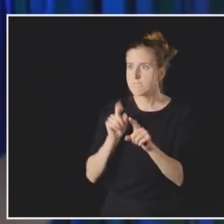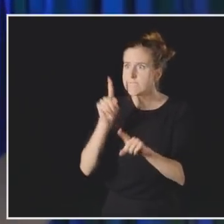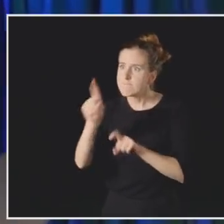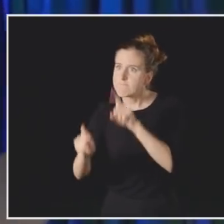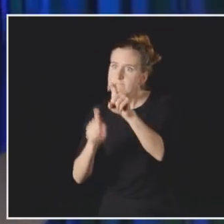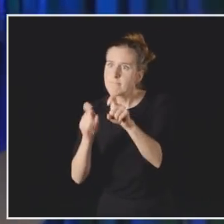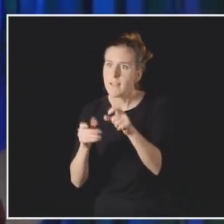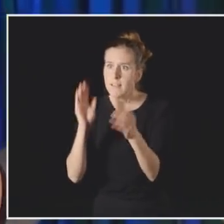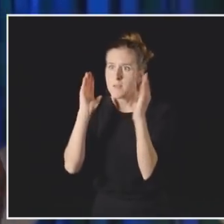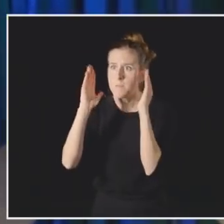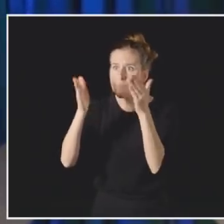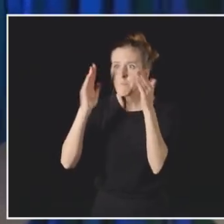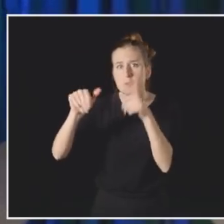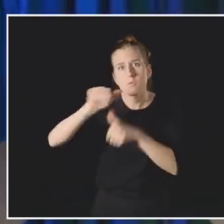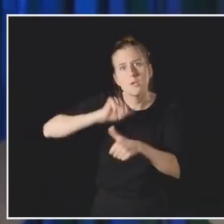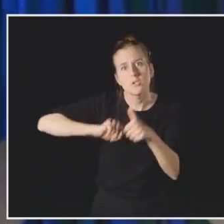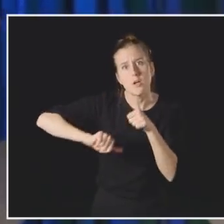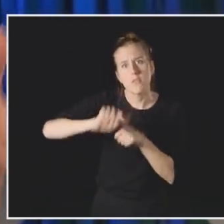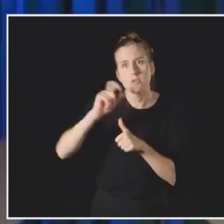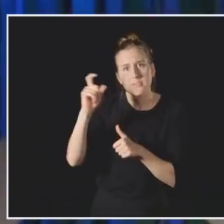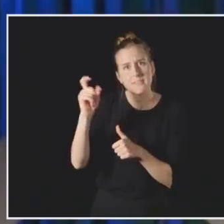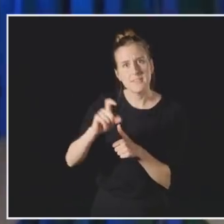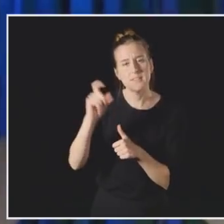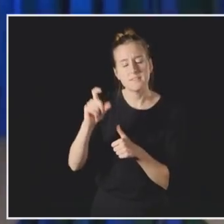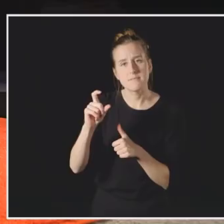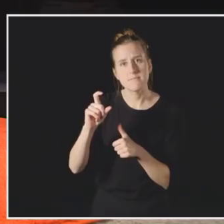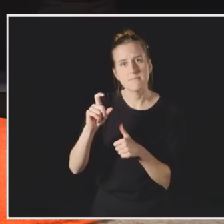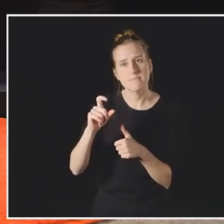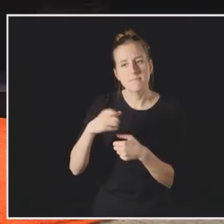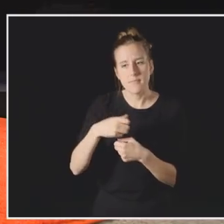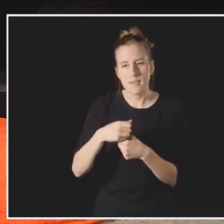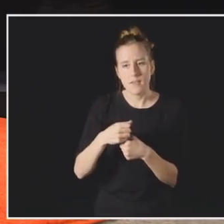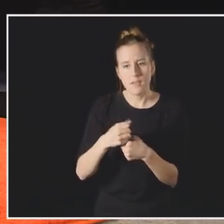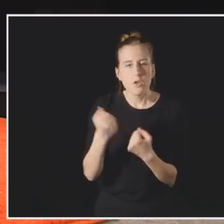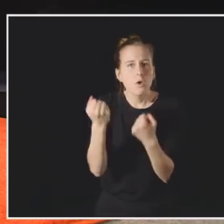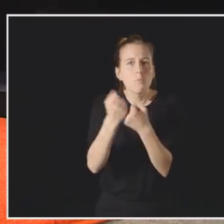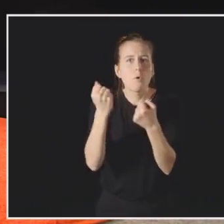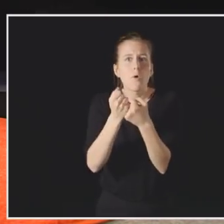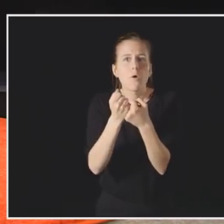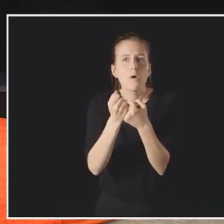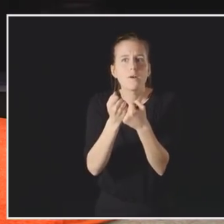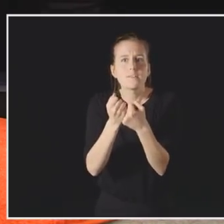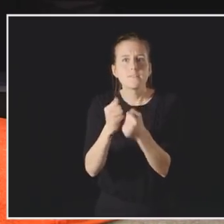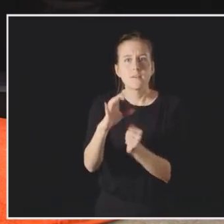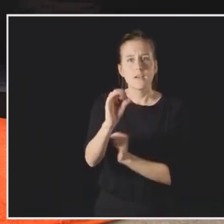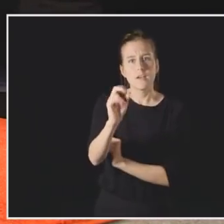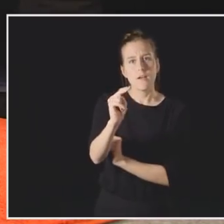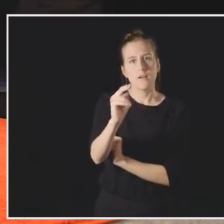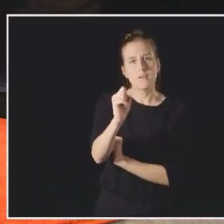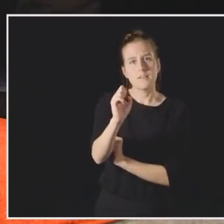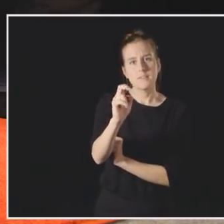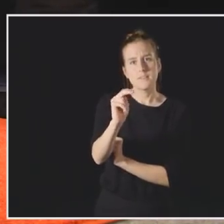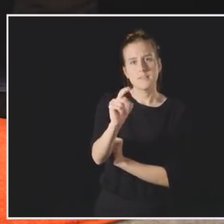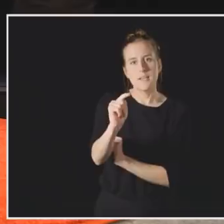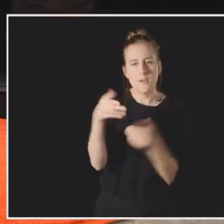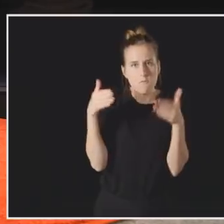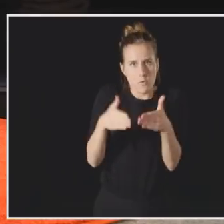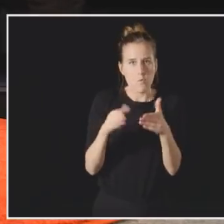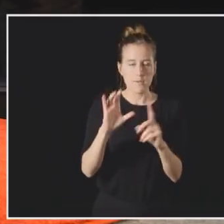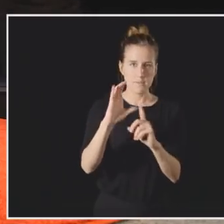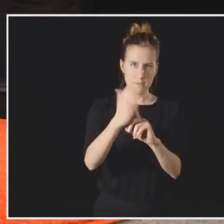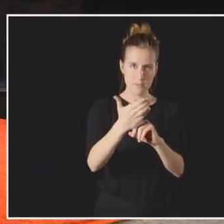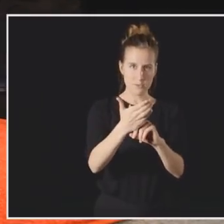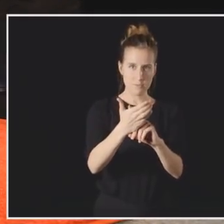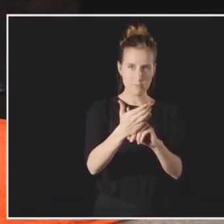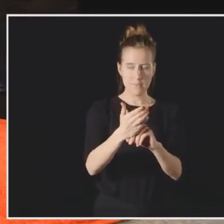Asking and listening to each other will help create a consent-based sexual culture.